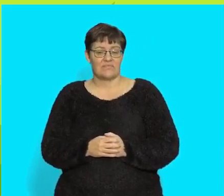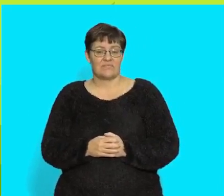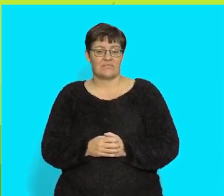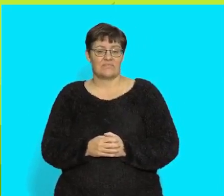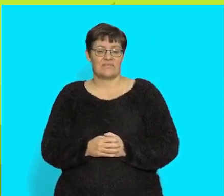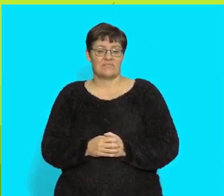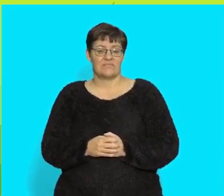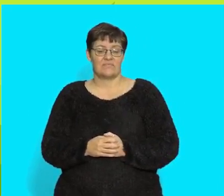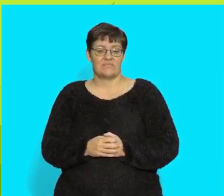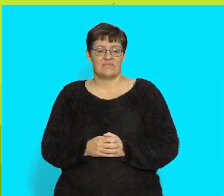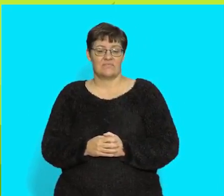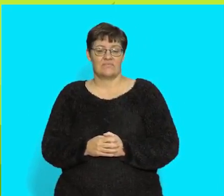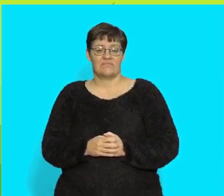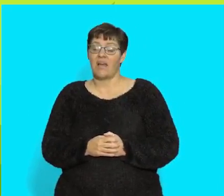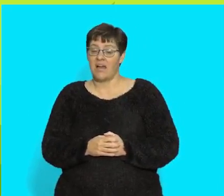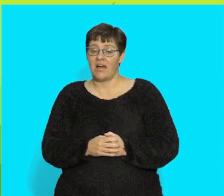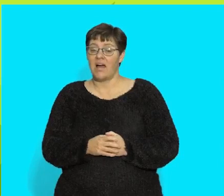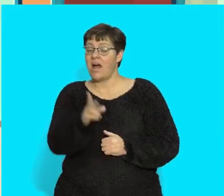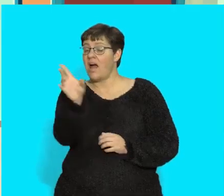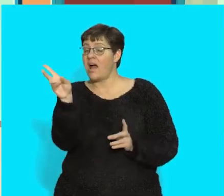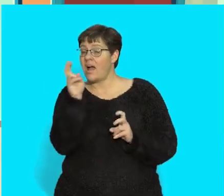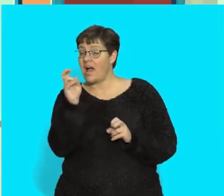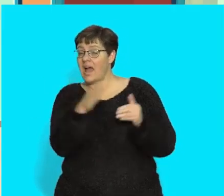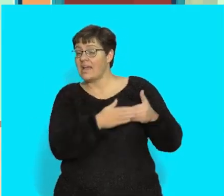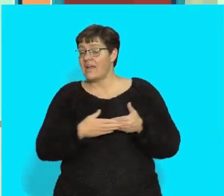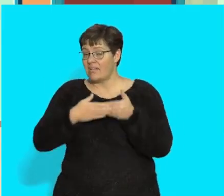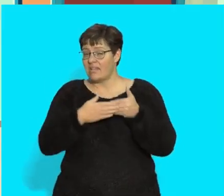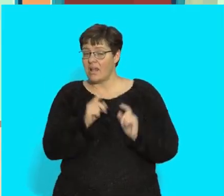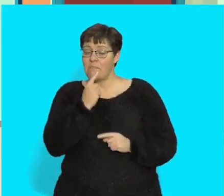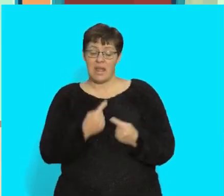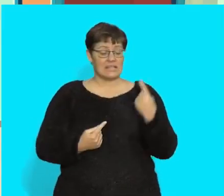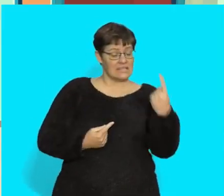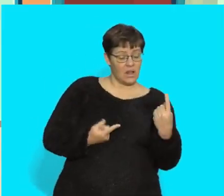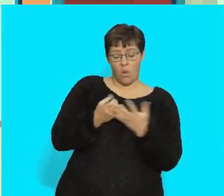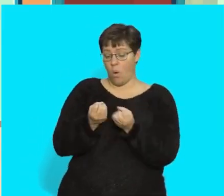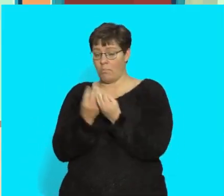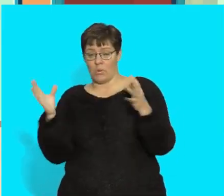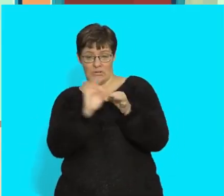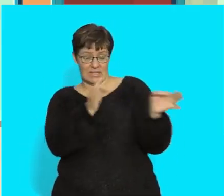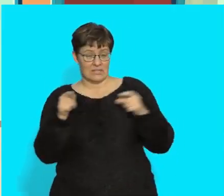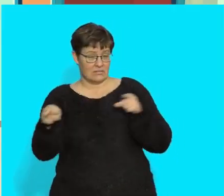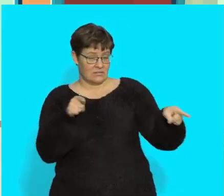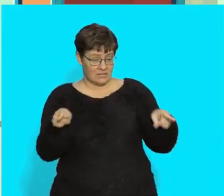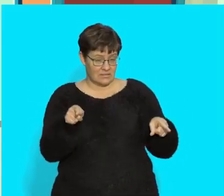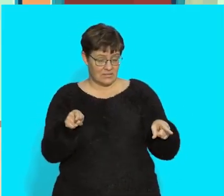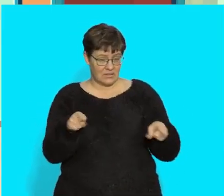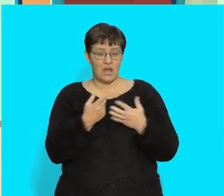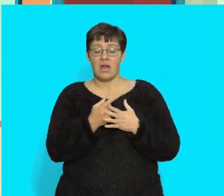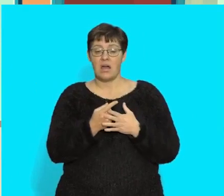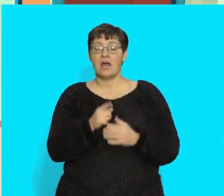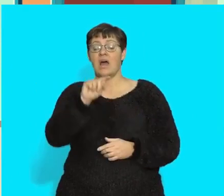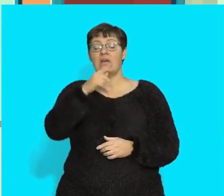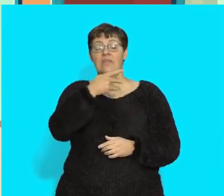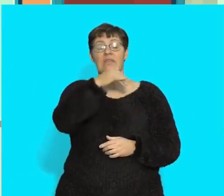Now listen carefully and choose if it is a singular or plural sentence. Remember to use this is for the